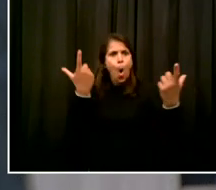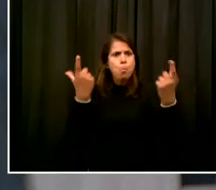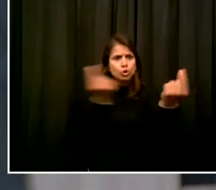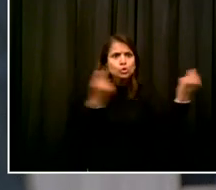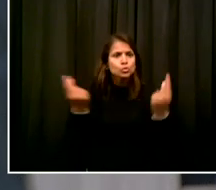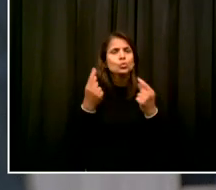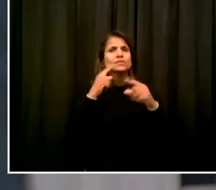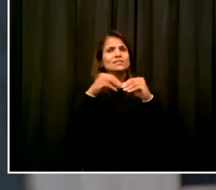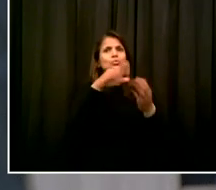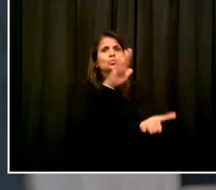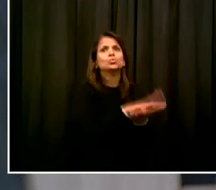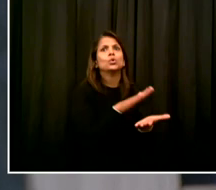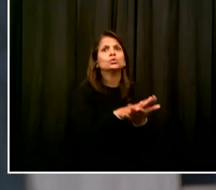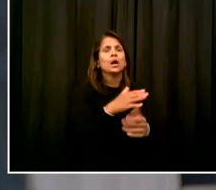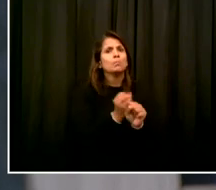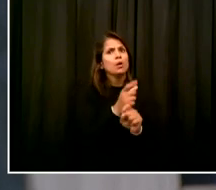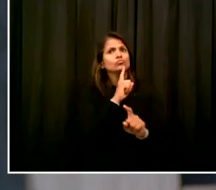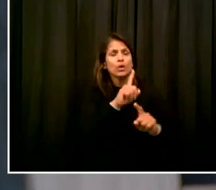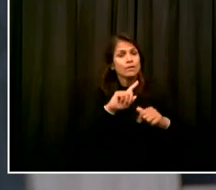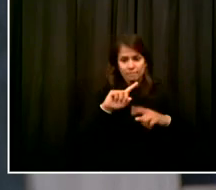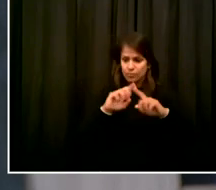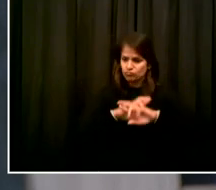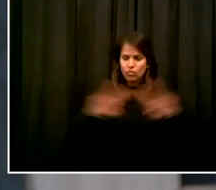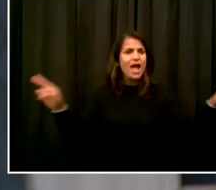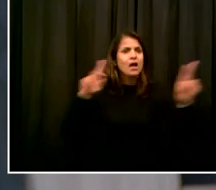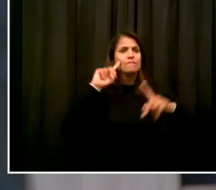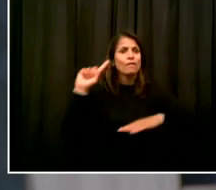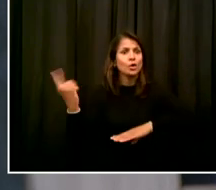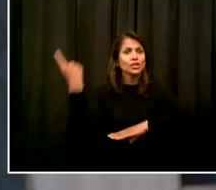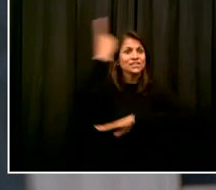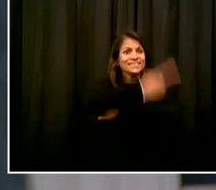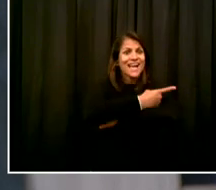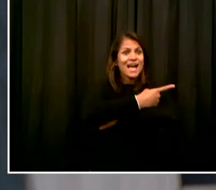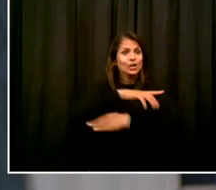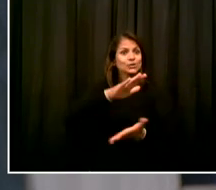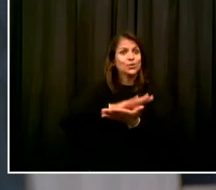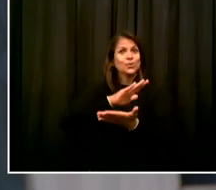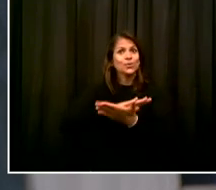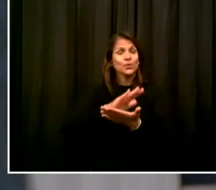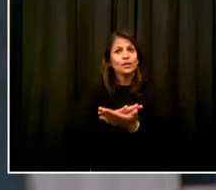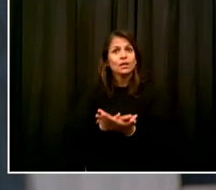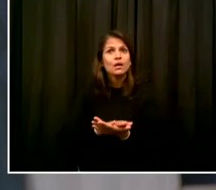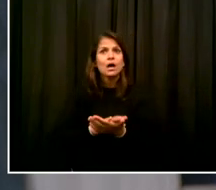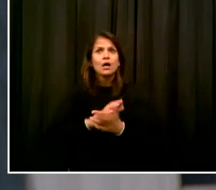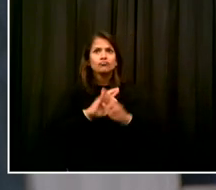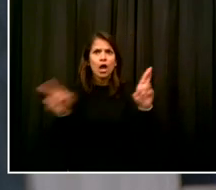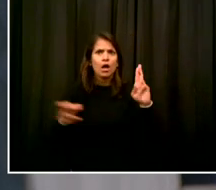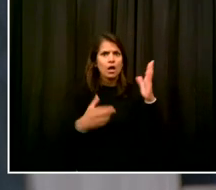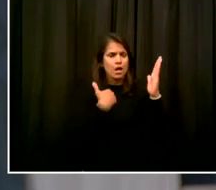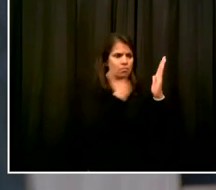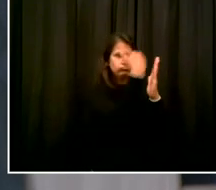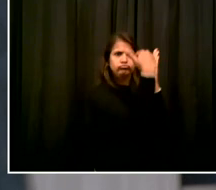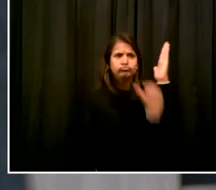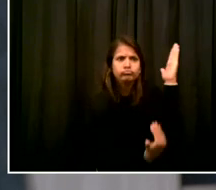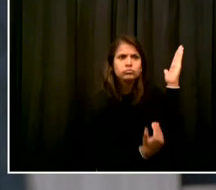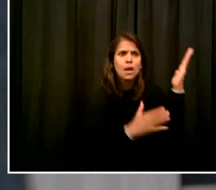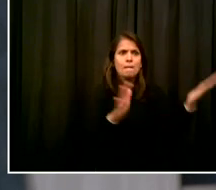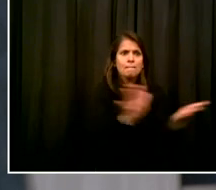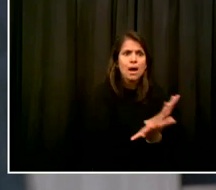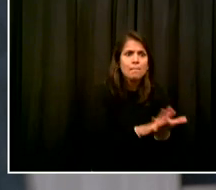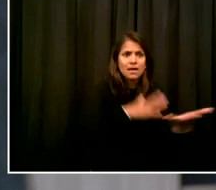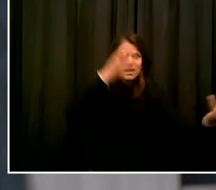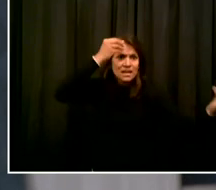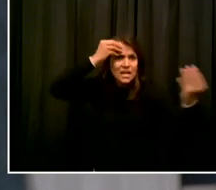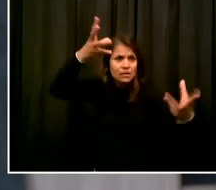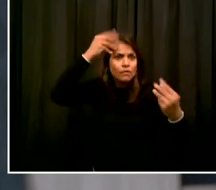resource guide. And lessons are for remote and for hybrid. So they'll be in multiple form